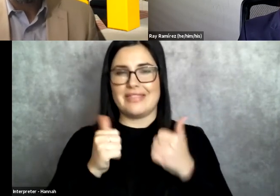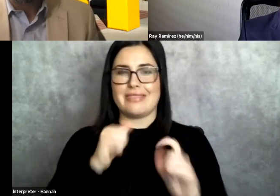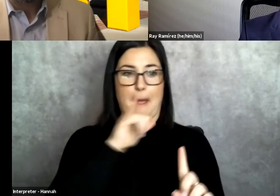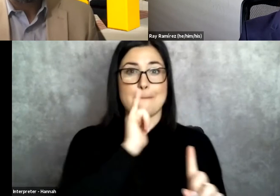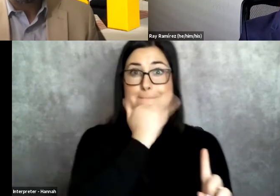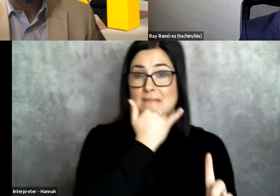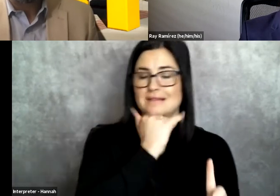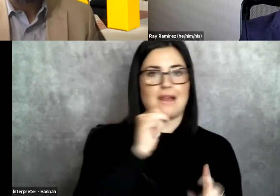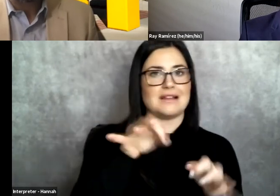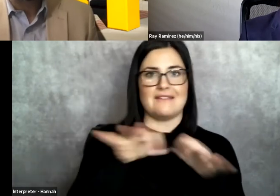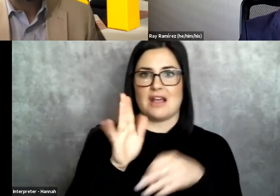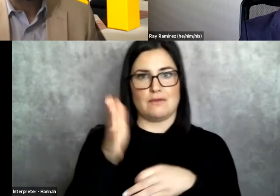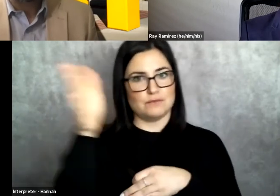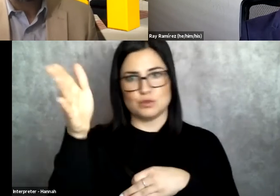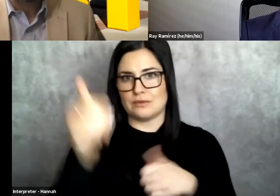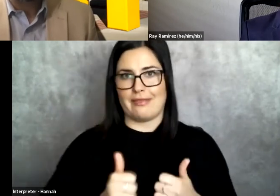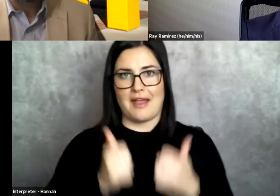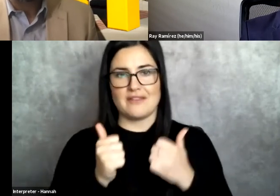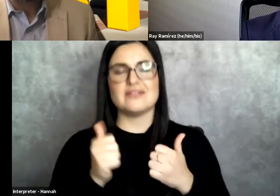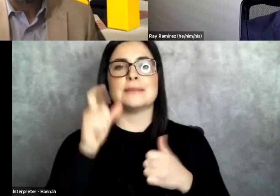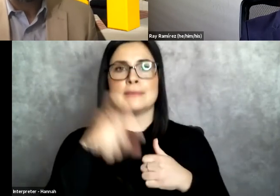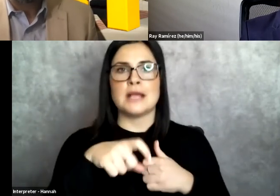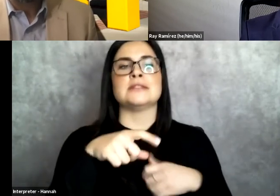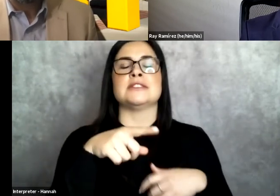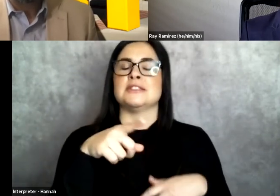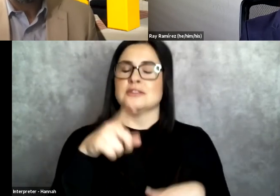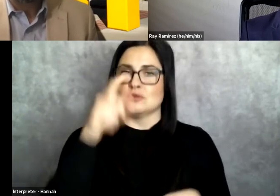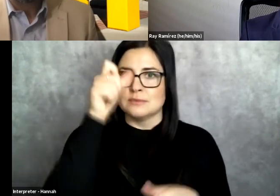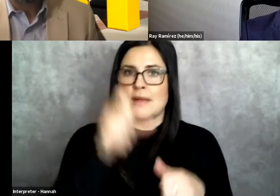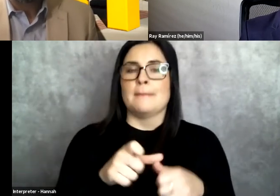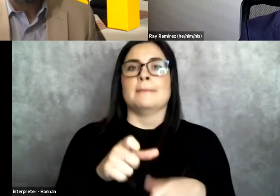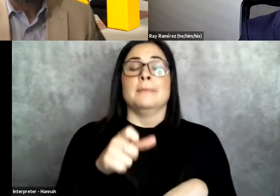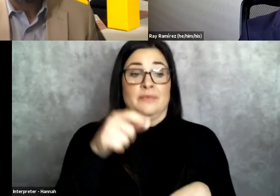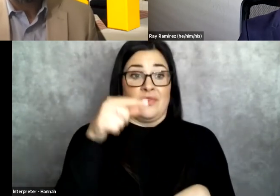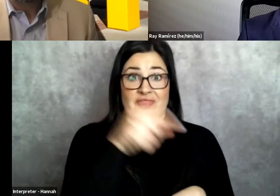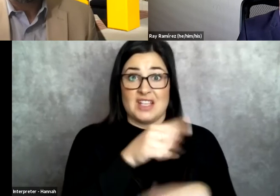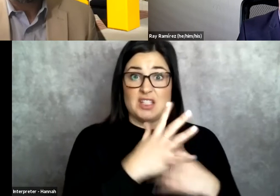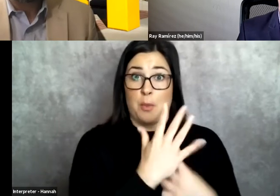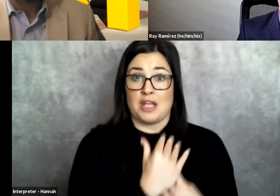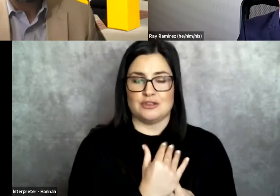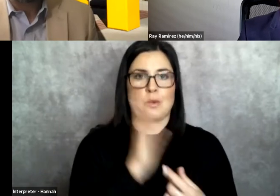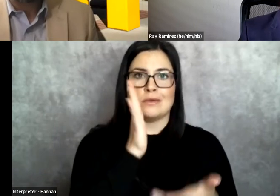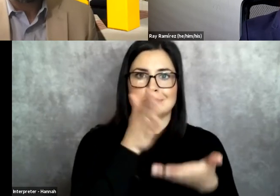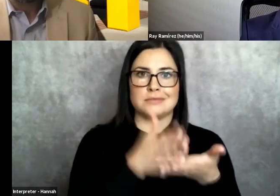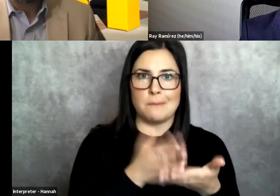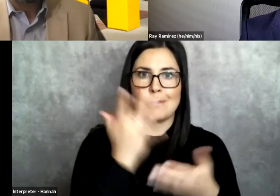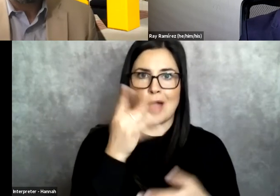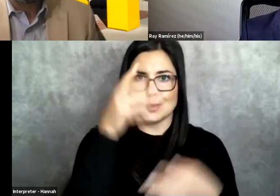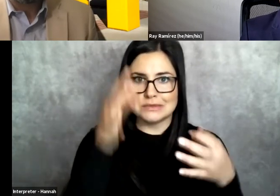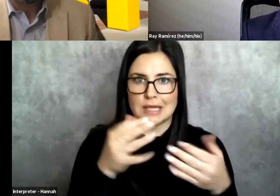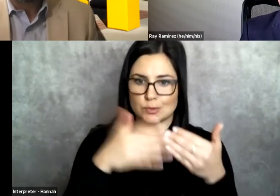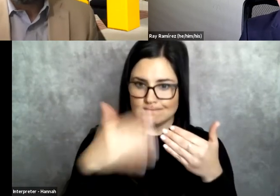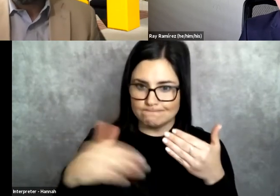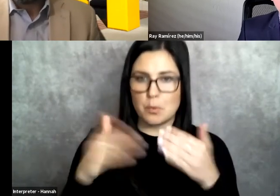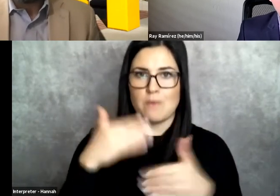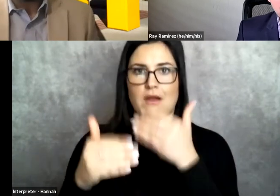predict the future per se, right? It's about, it's about breaking those cycles and breaking systematic forms of oppression. and, you know, that's a